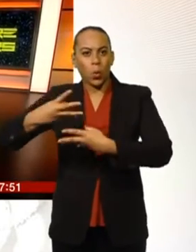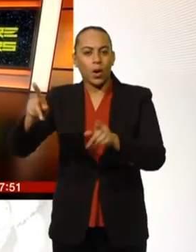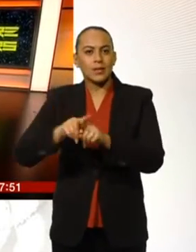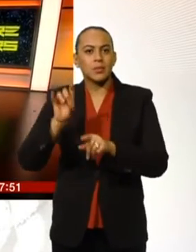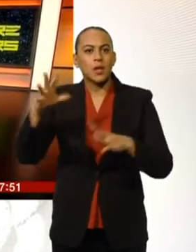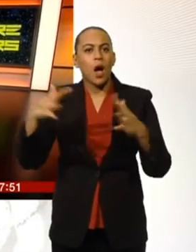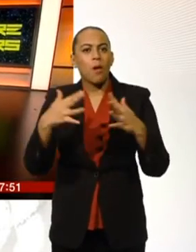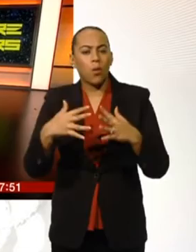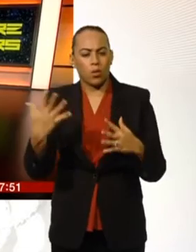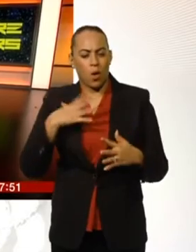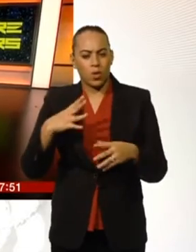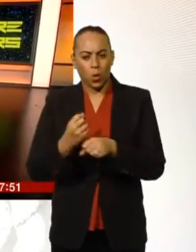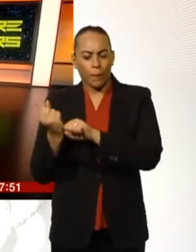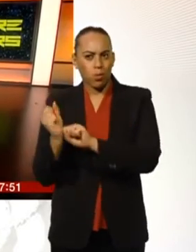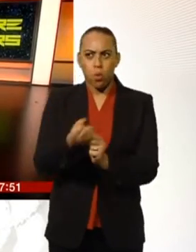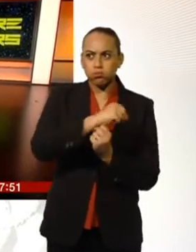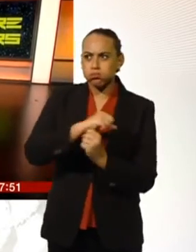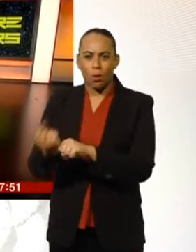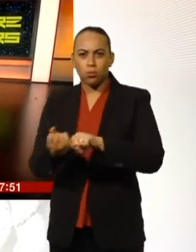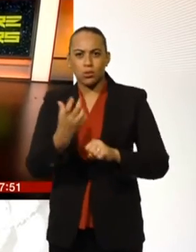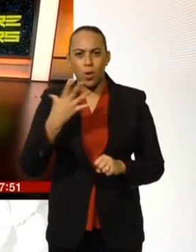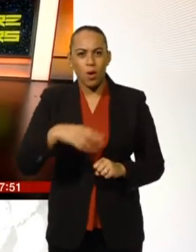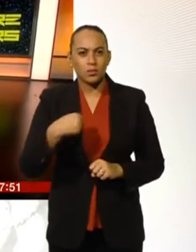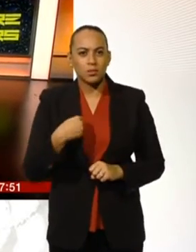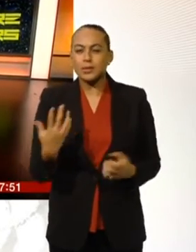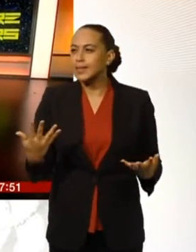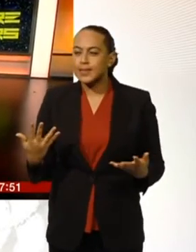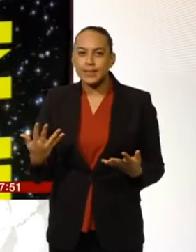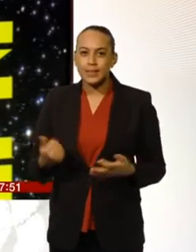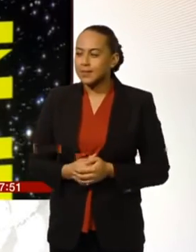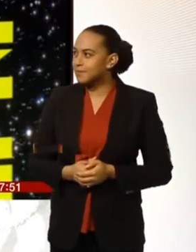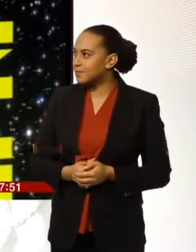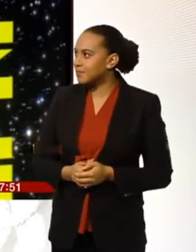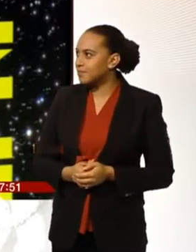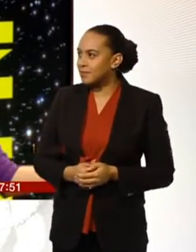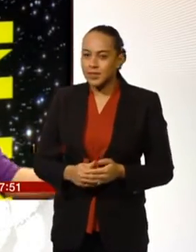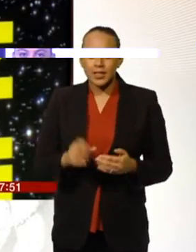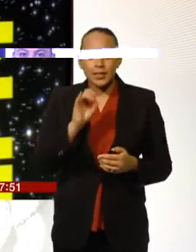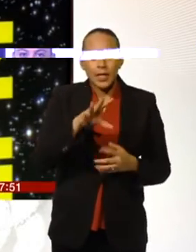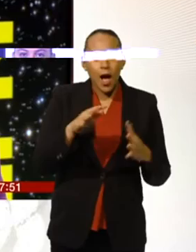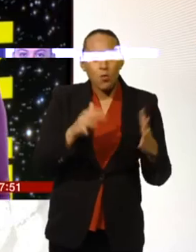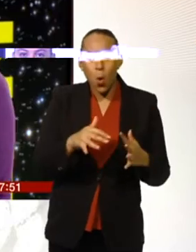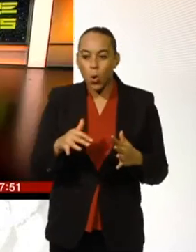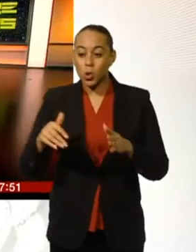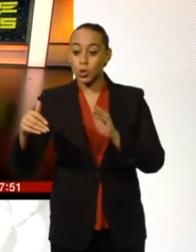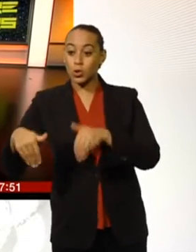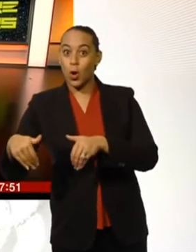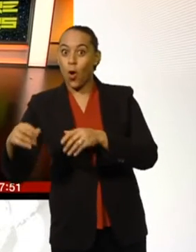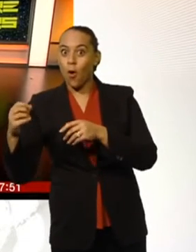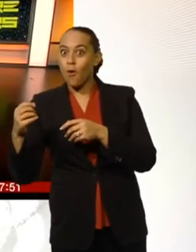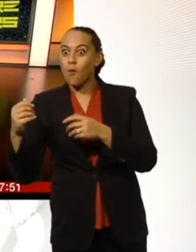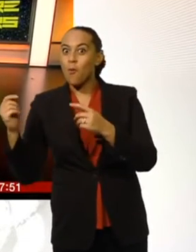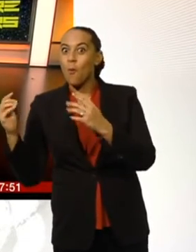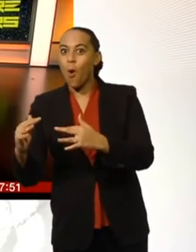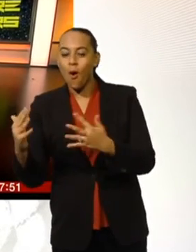even looking at me, they? Sorry. The force is strong with you. I thought were playing golf. couldn't work out. I was excited